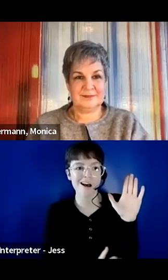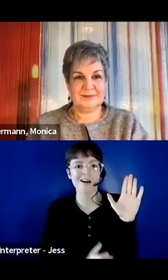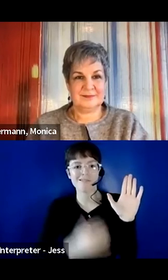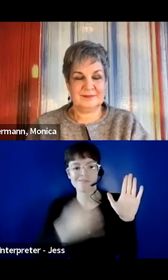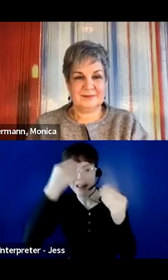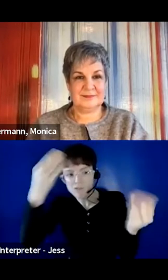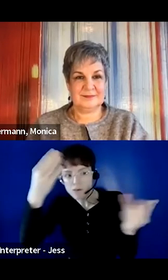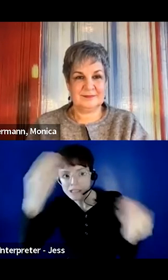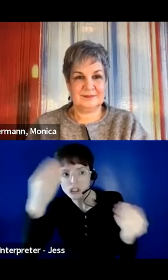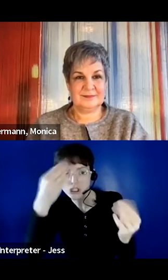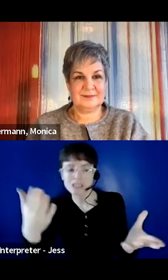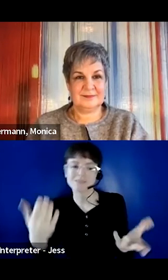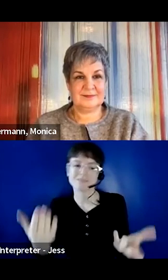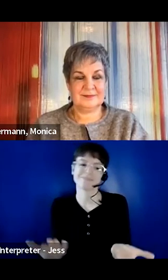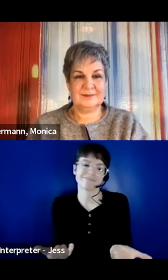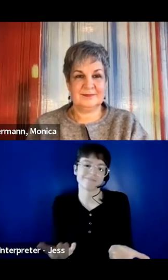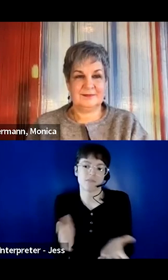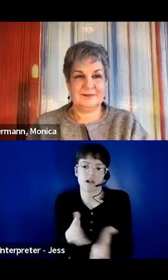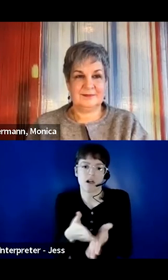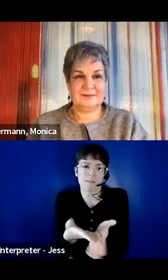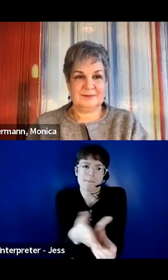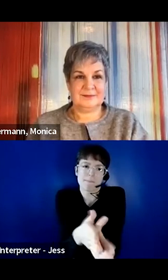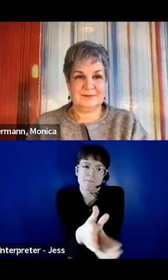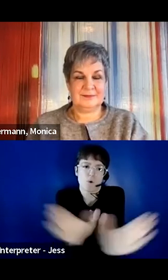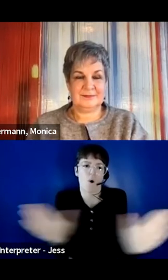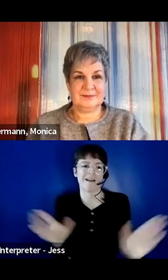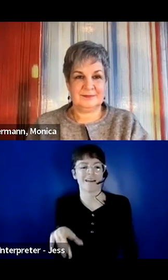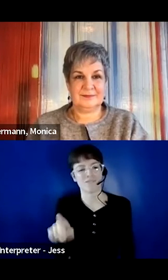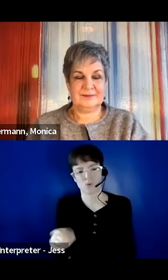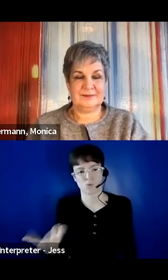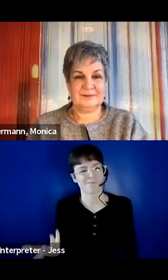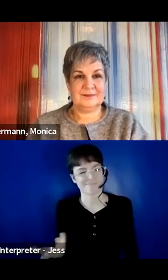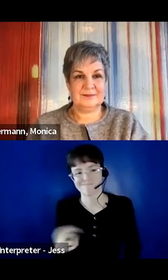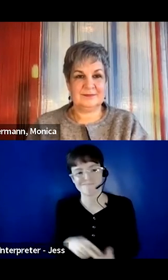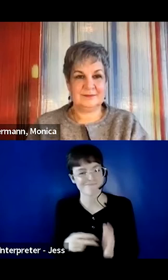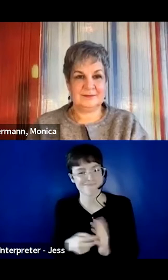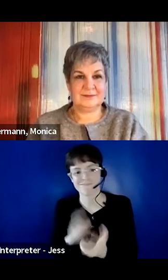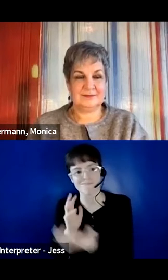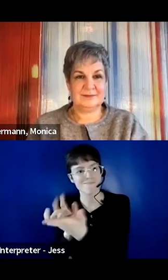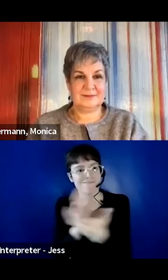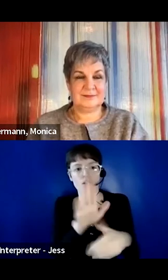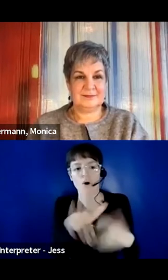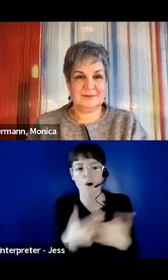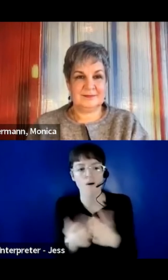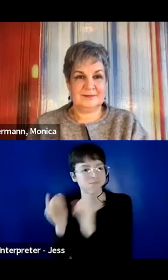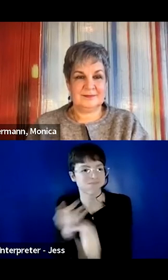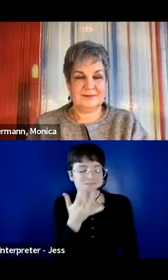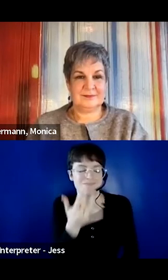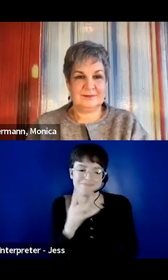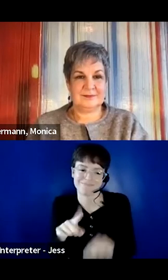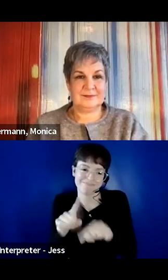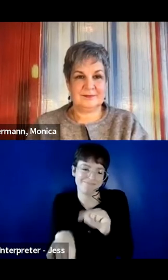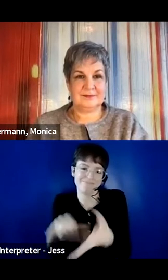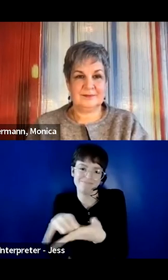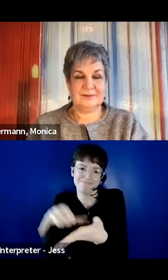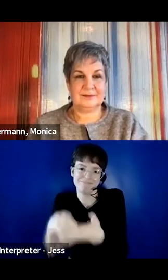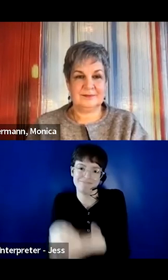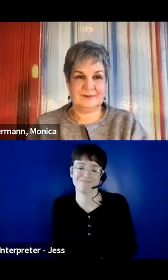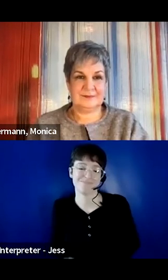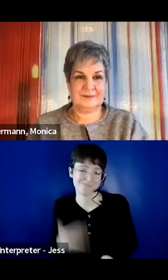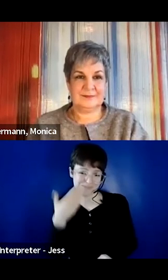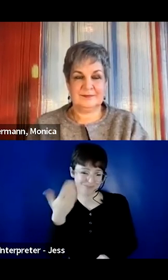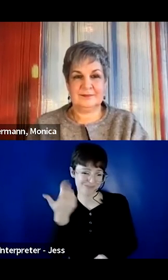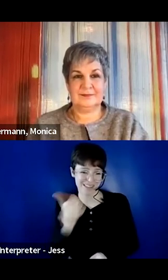make sort of broad strokes from any perspective, you know, there'll be individuals with lived experience